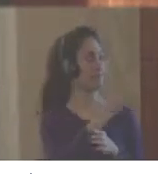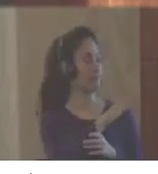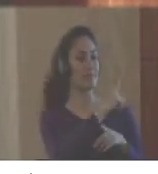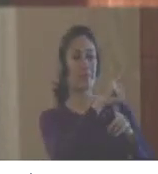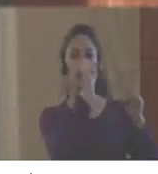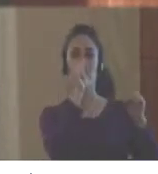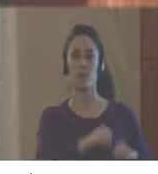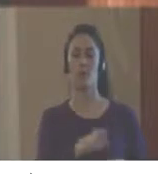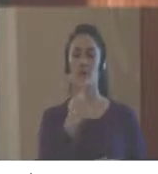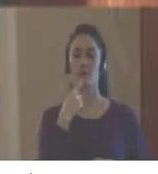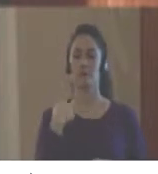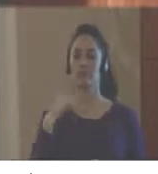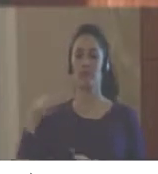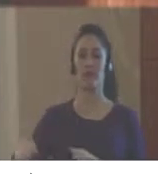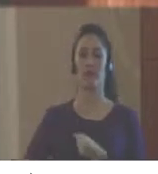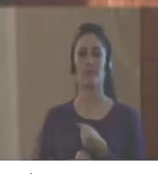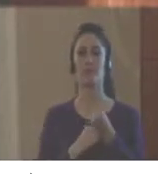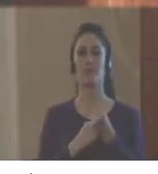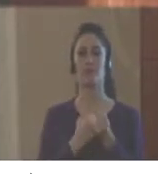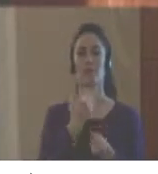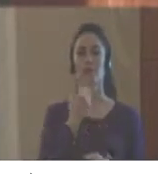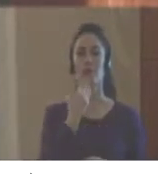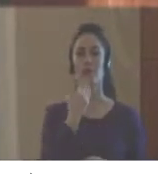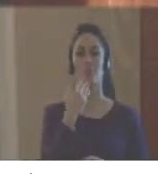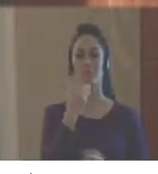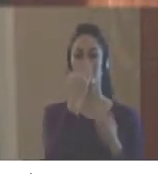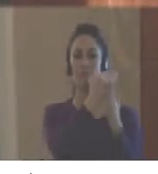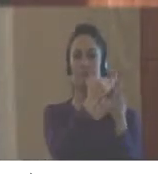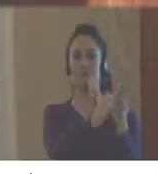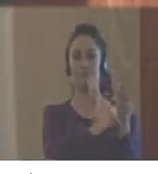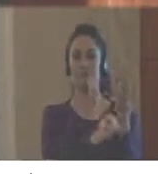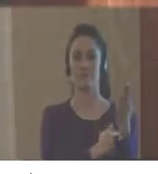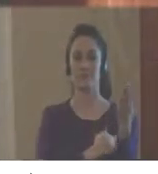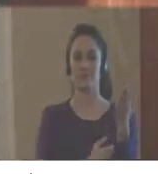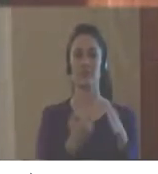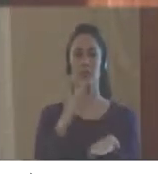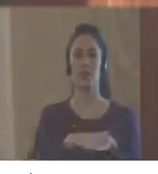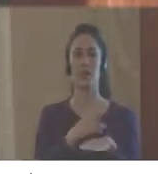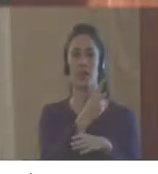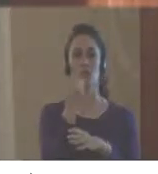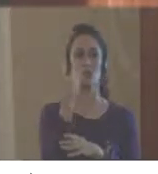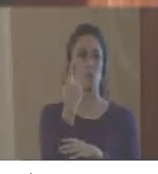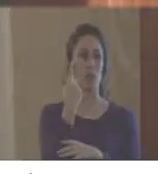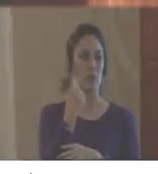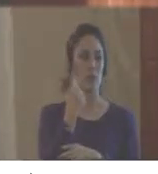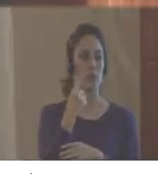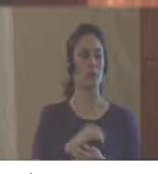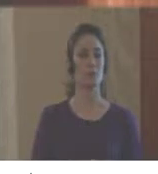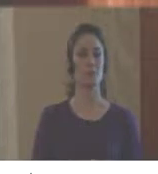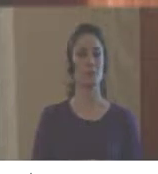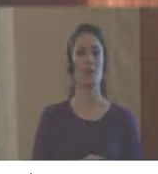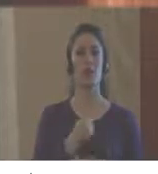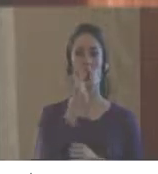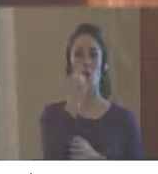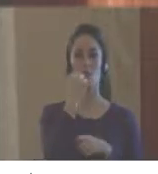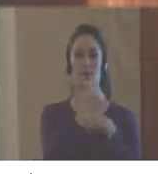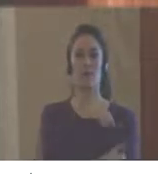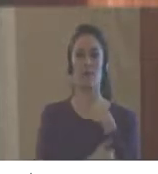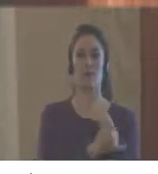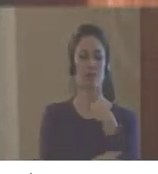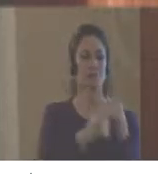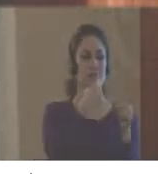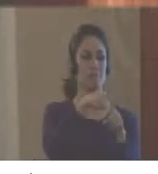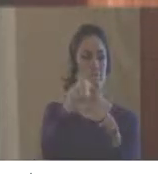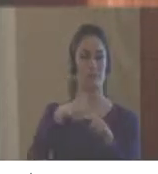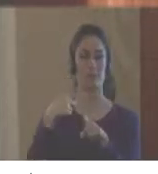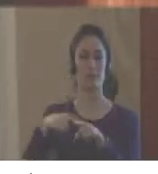I am feeling I'm going to use